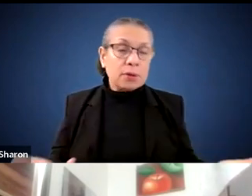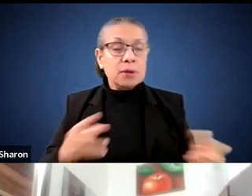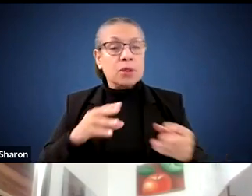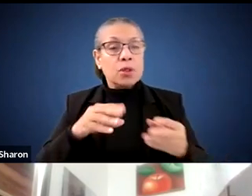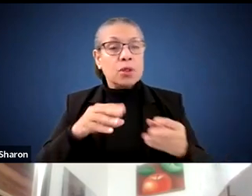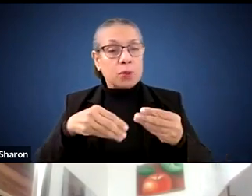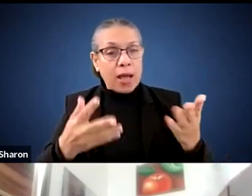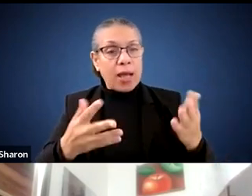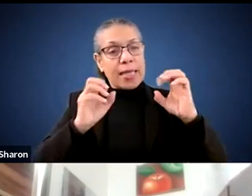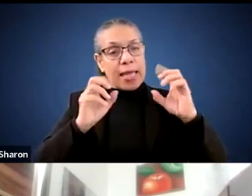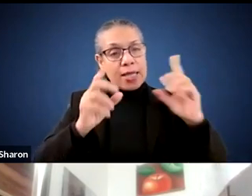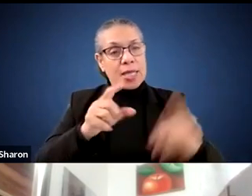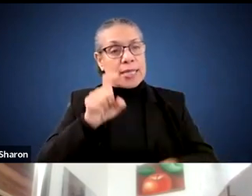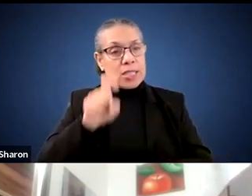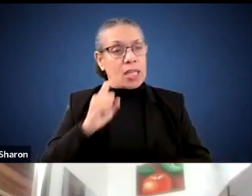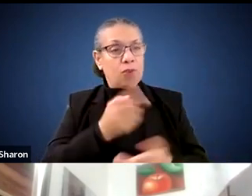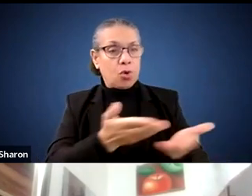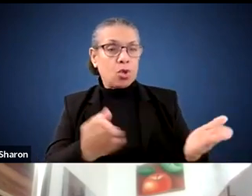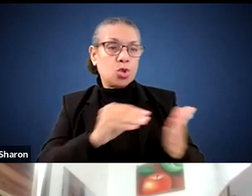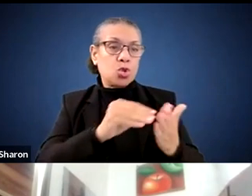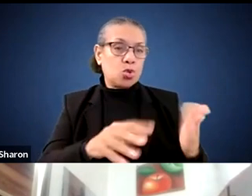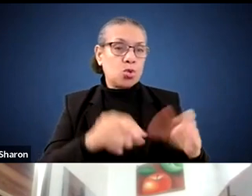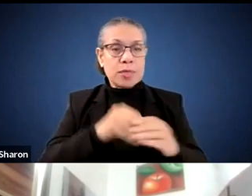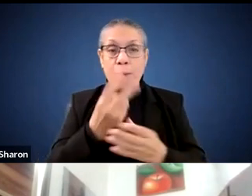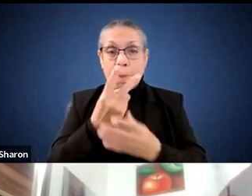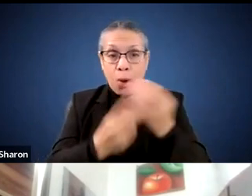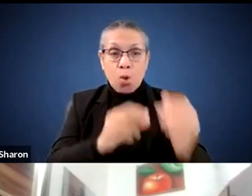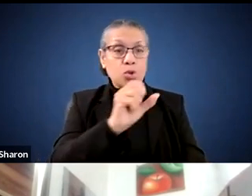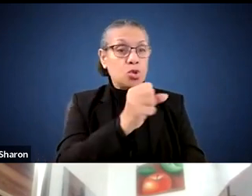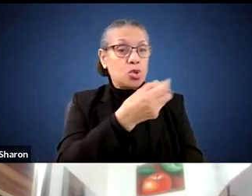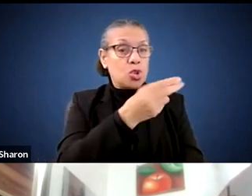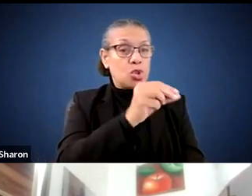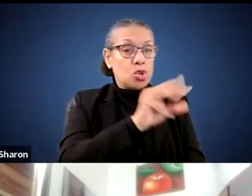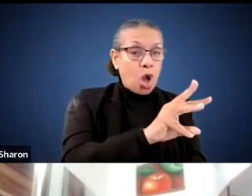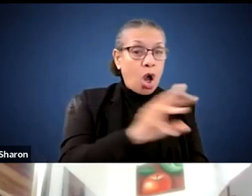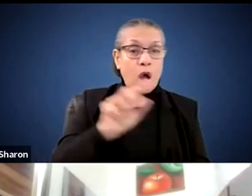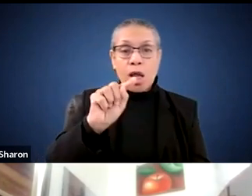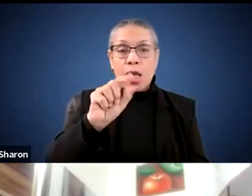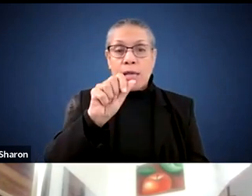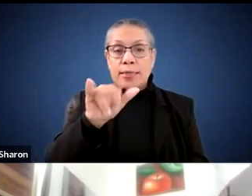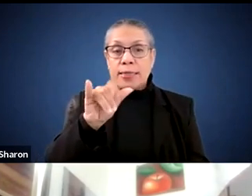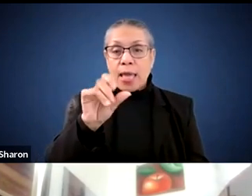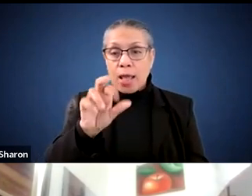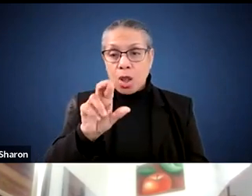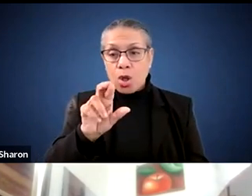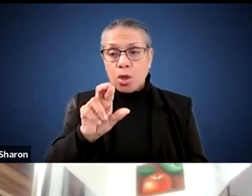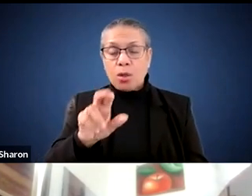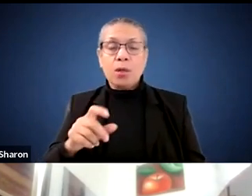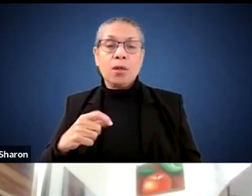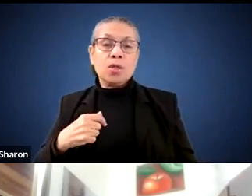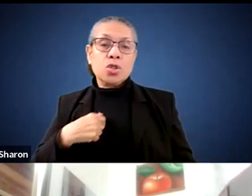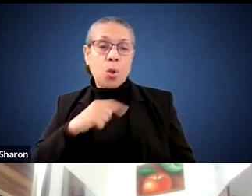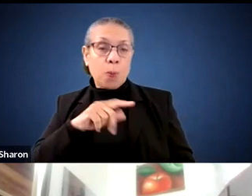educational needs of the, of the students in both buildings. So I feel, um, personally, and I think others share that